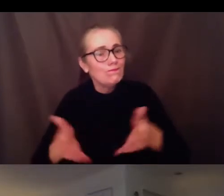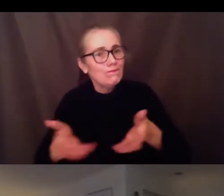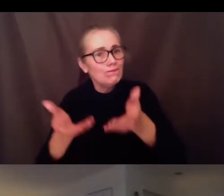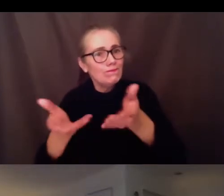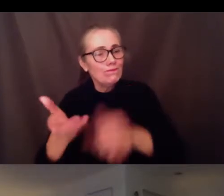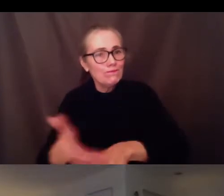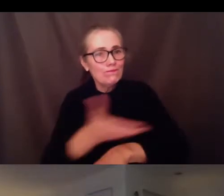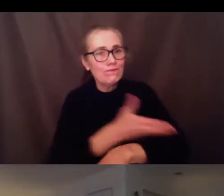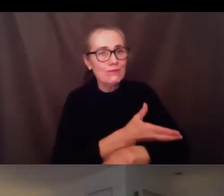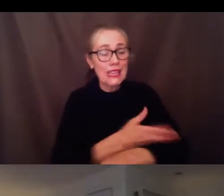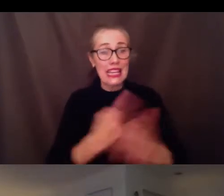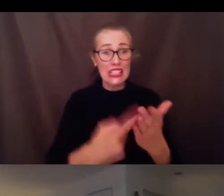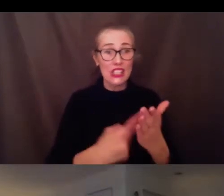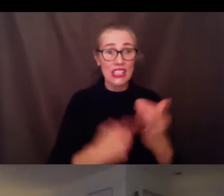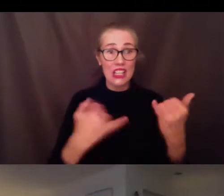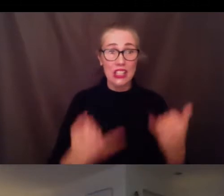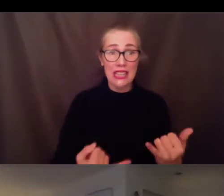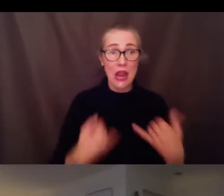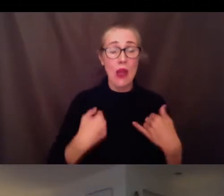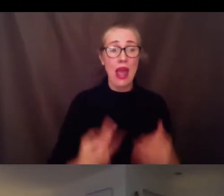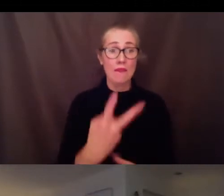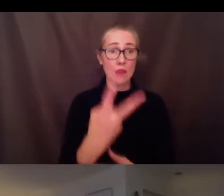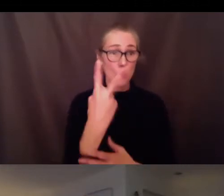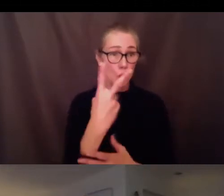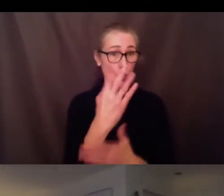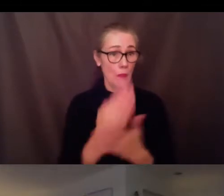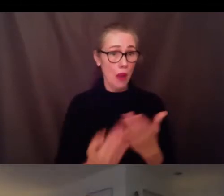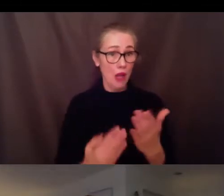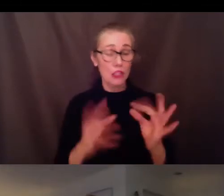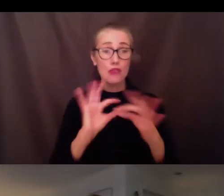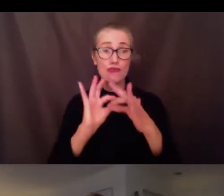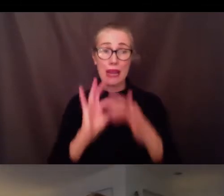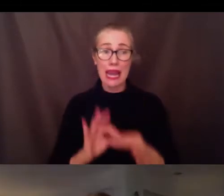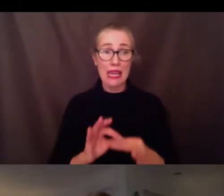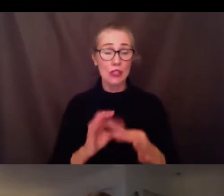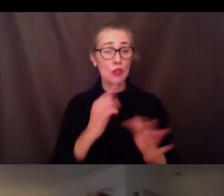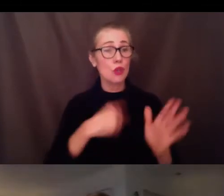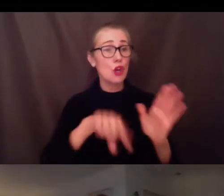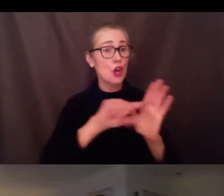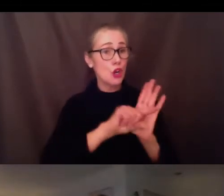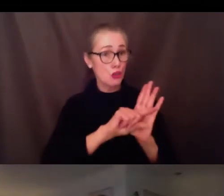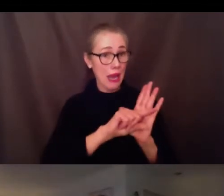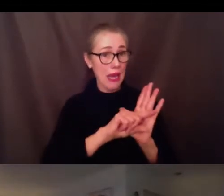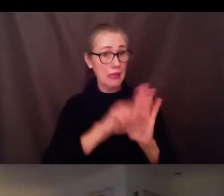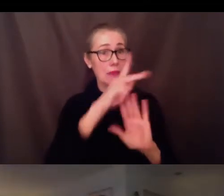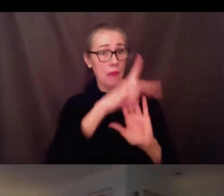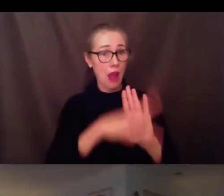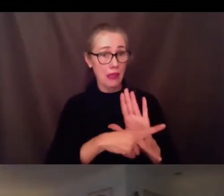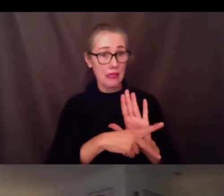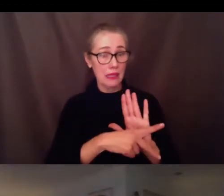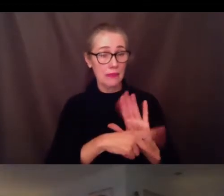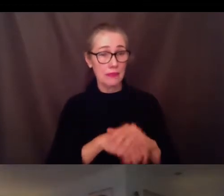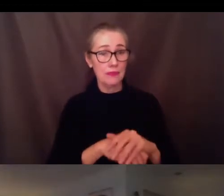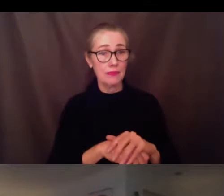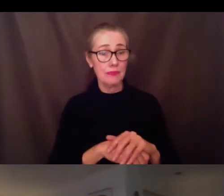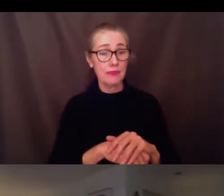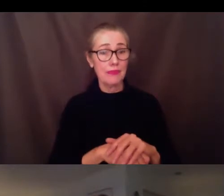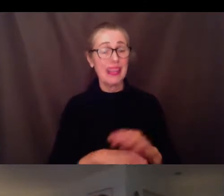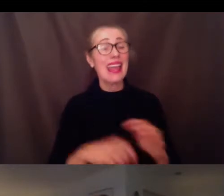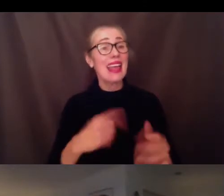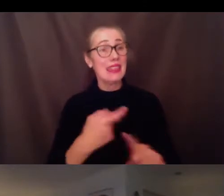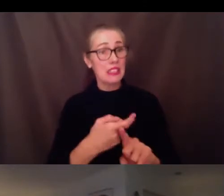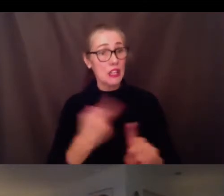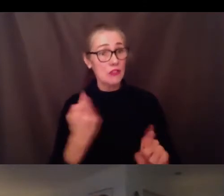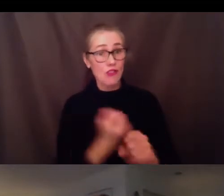two parts around our grading policy. This grading policy is a follow-up from last month's meeting where we shared